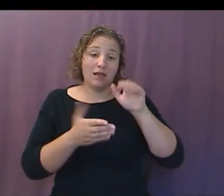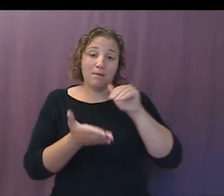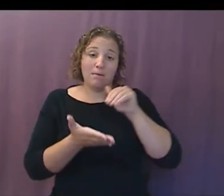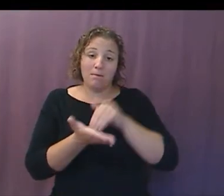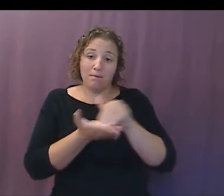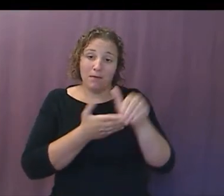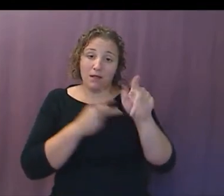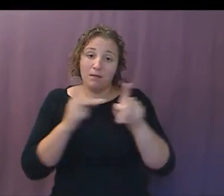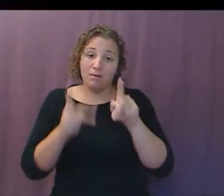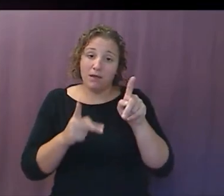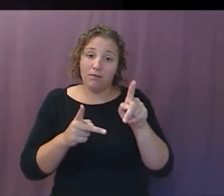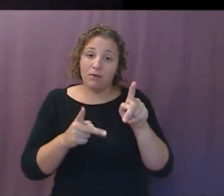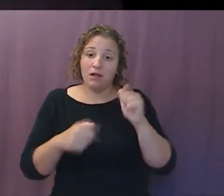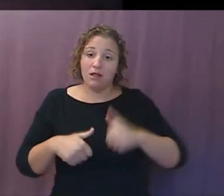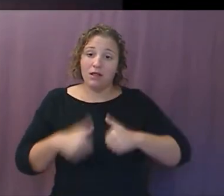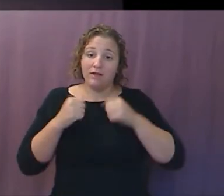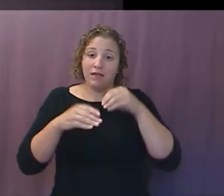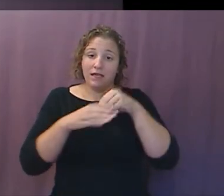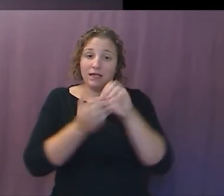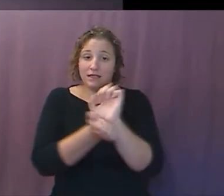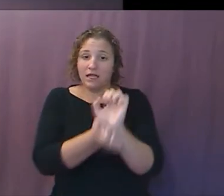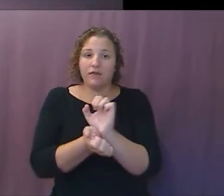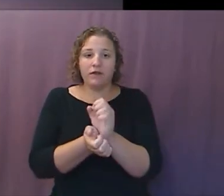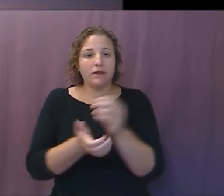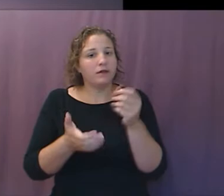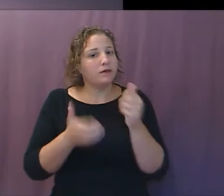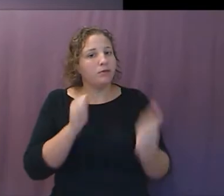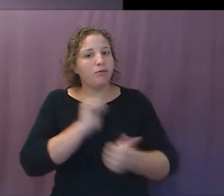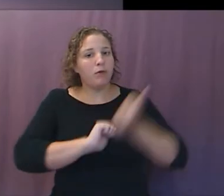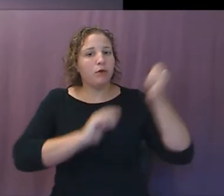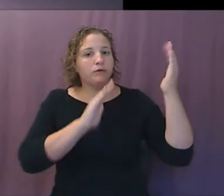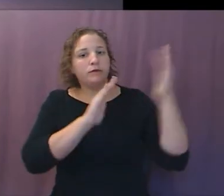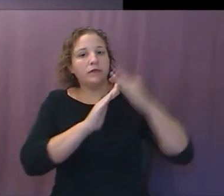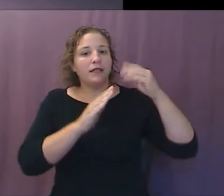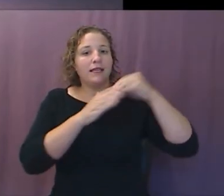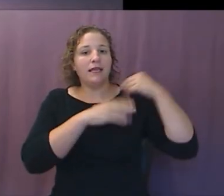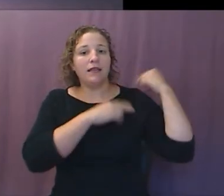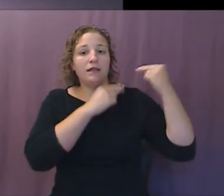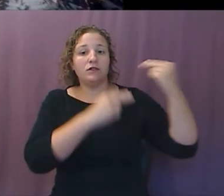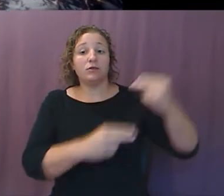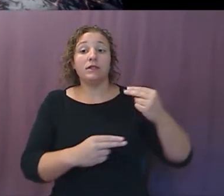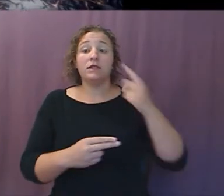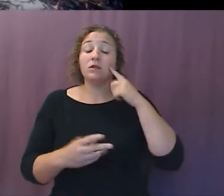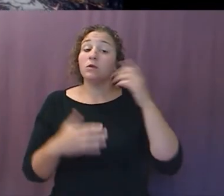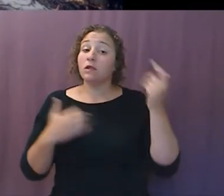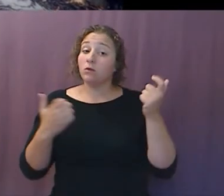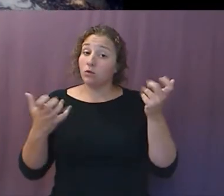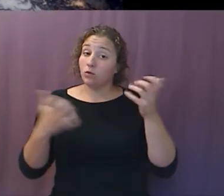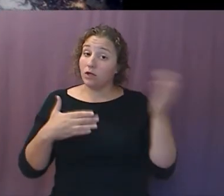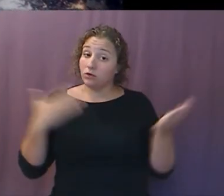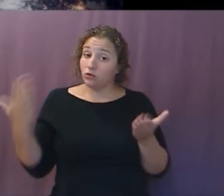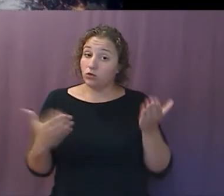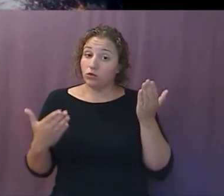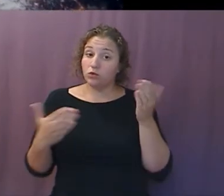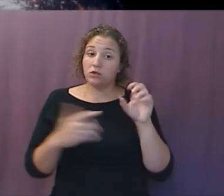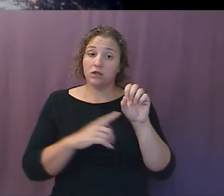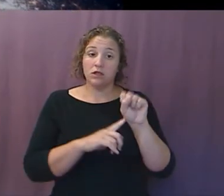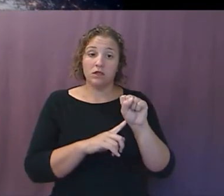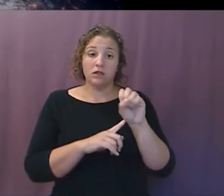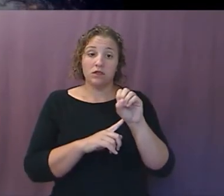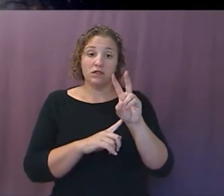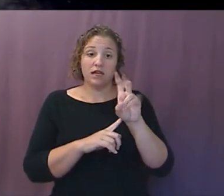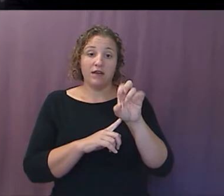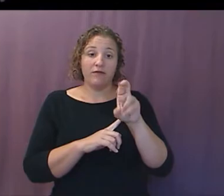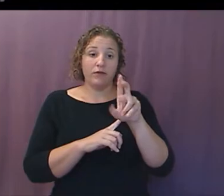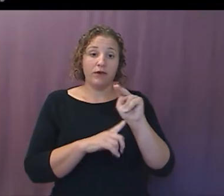the greatest number in history. Introducing Sovereign Sky, the planet's first space-based blockchain.